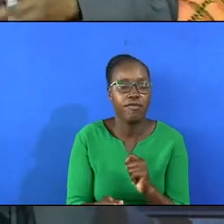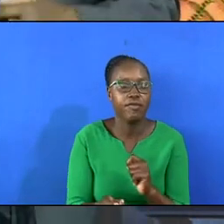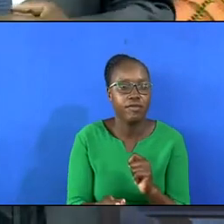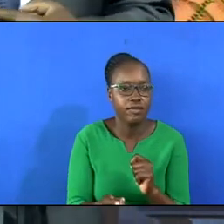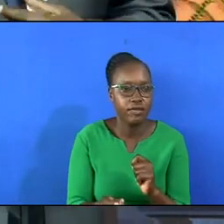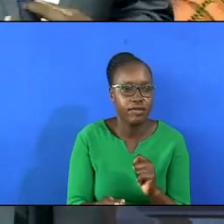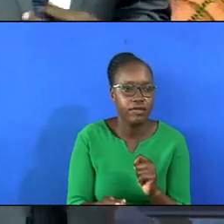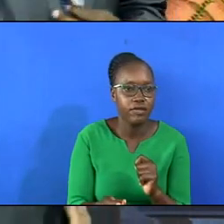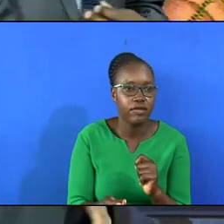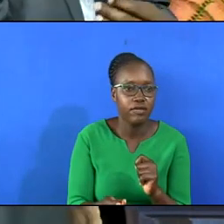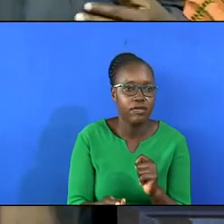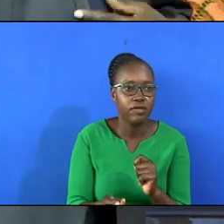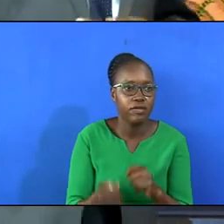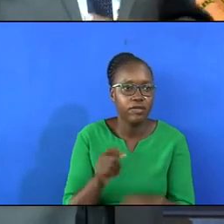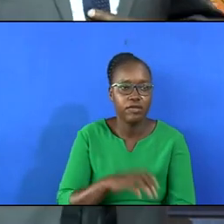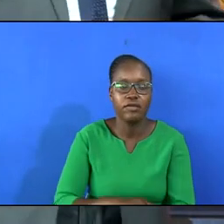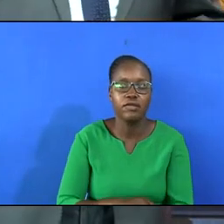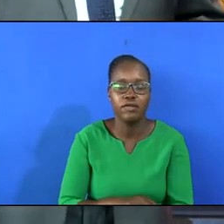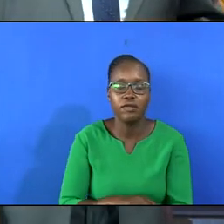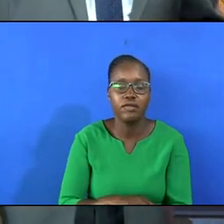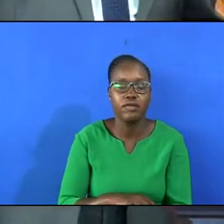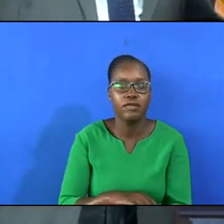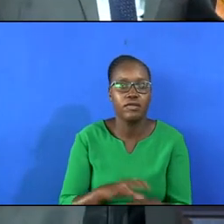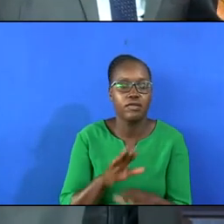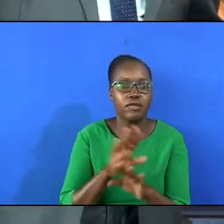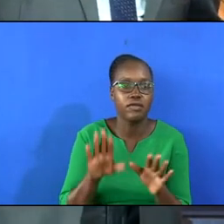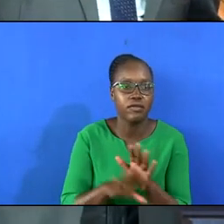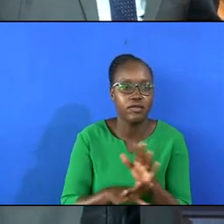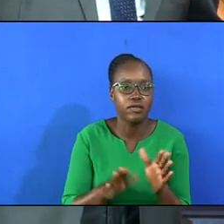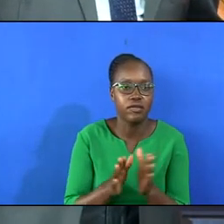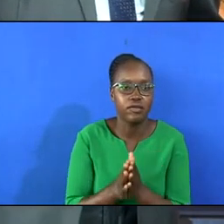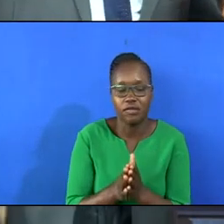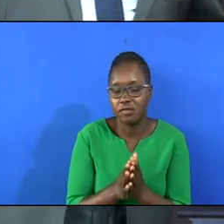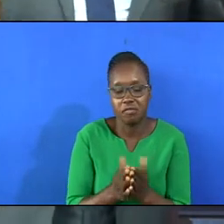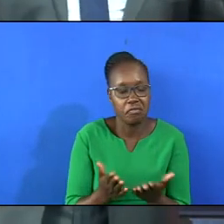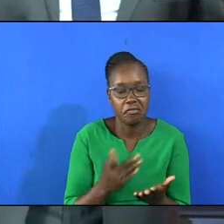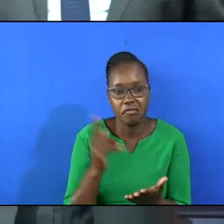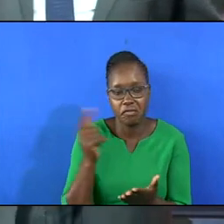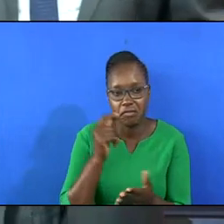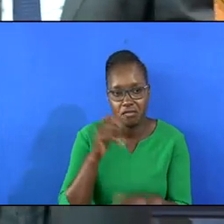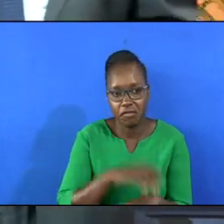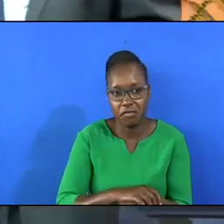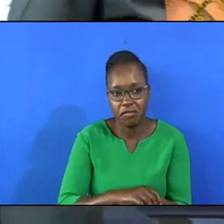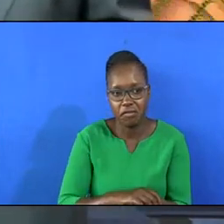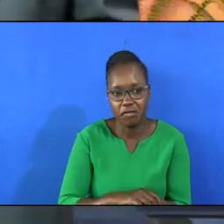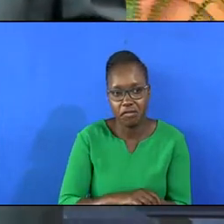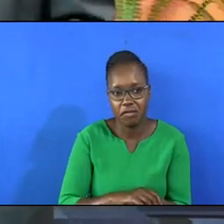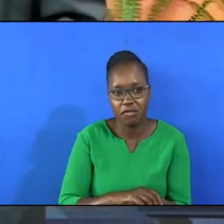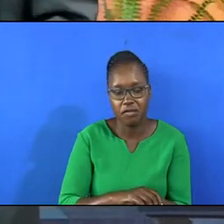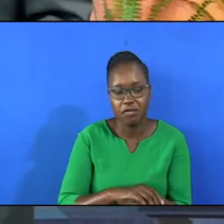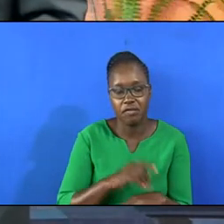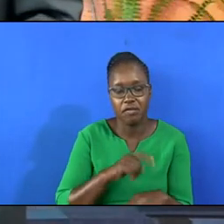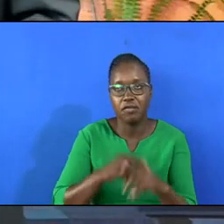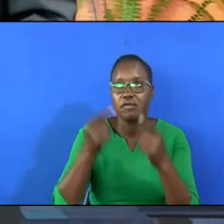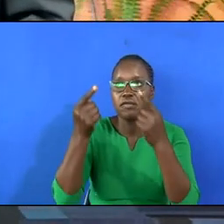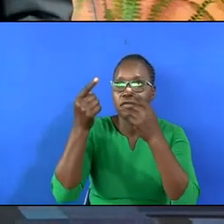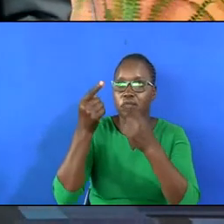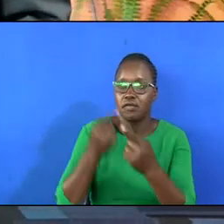and get gold down there and get a trillion. Do you know that when he gave